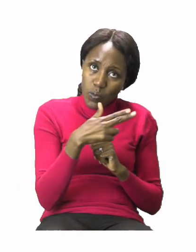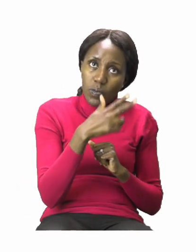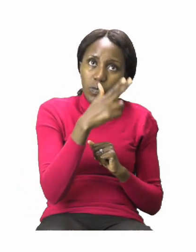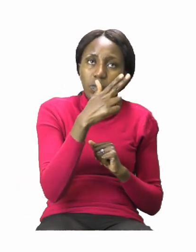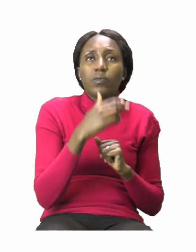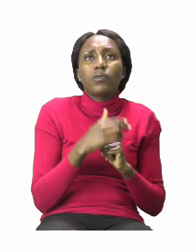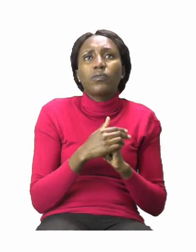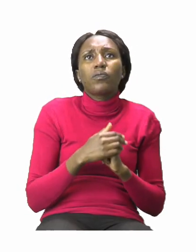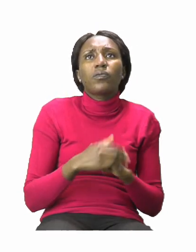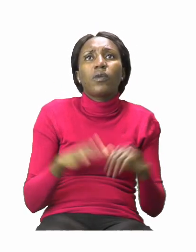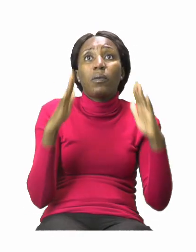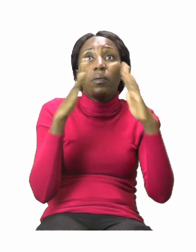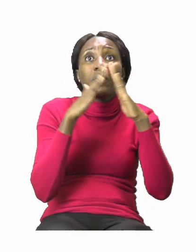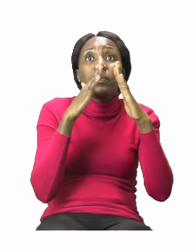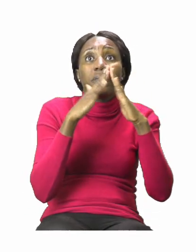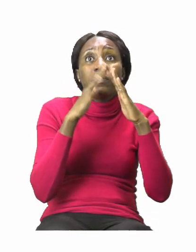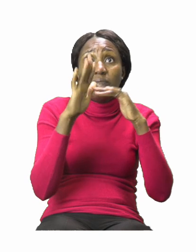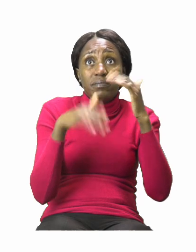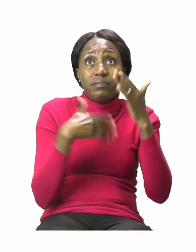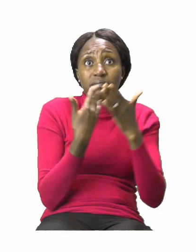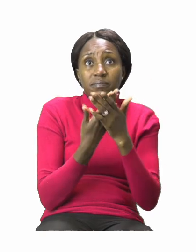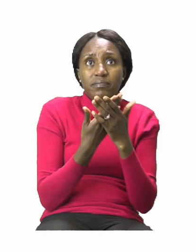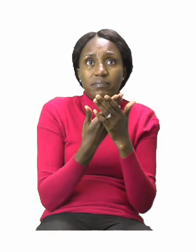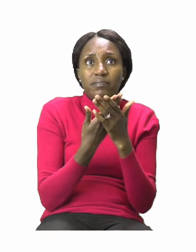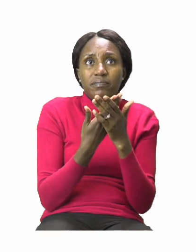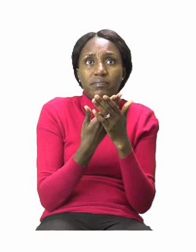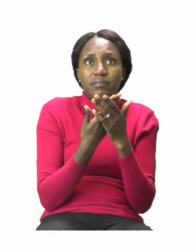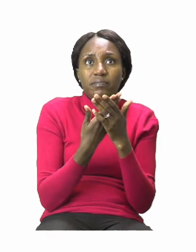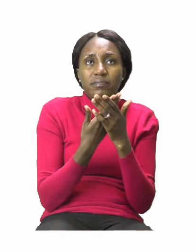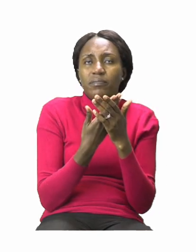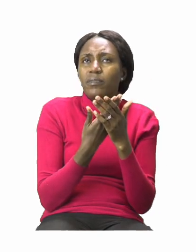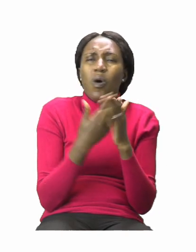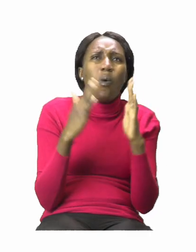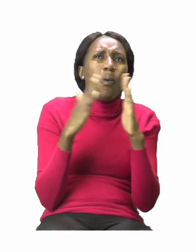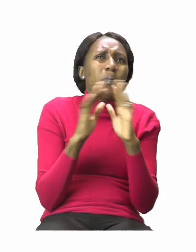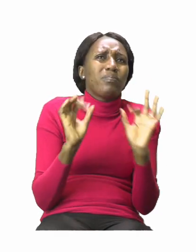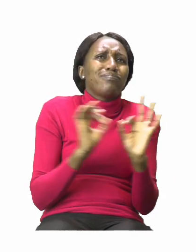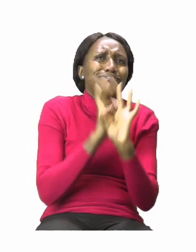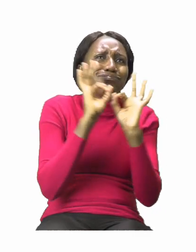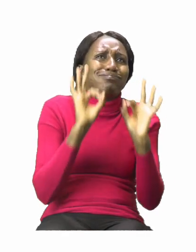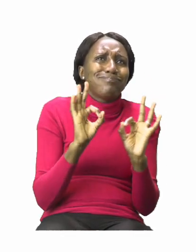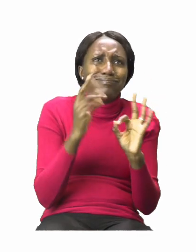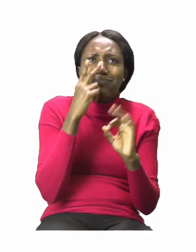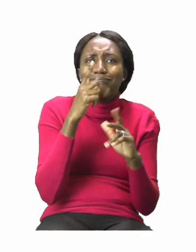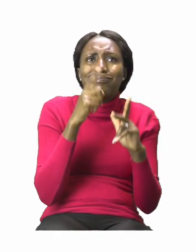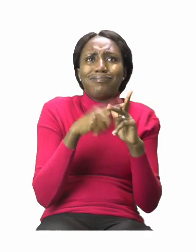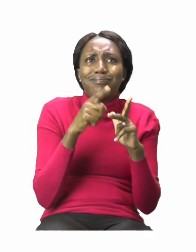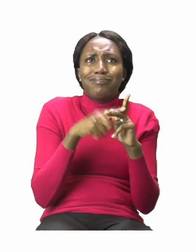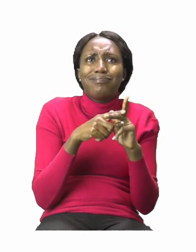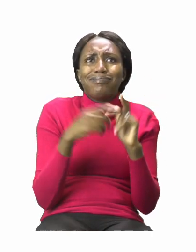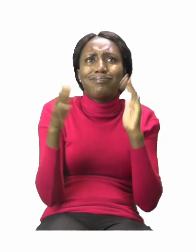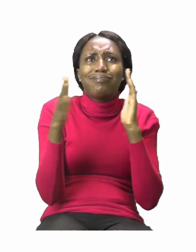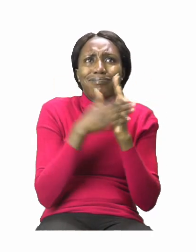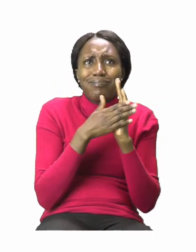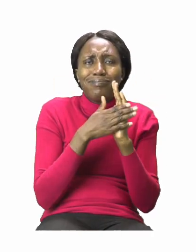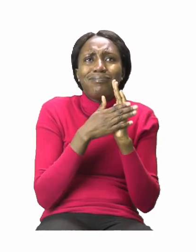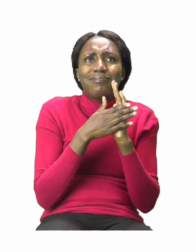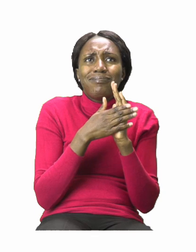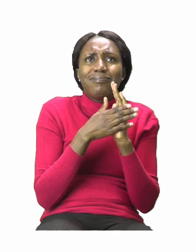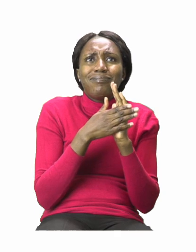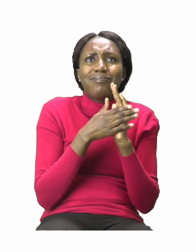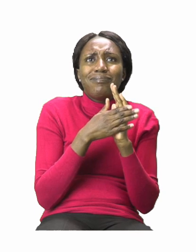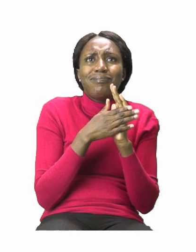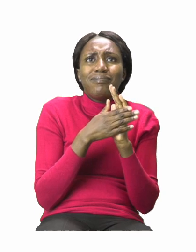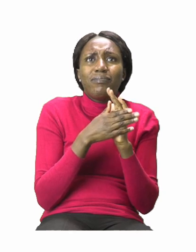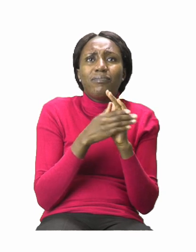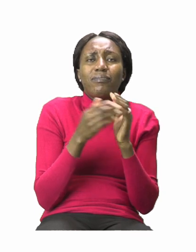house. The house is beautiful. You can see the windows, the doors, and even a garage